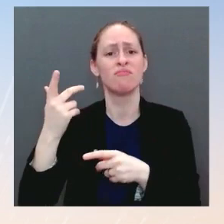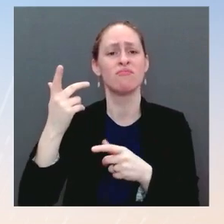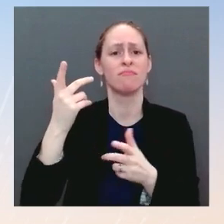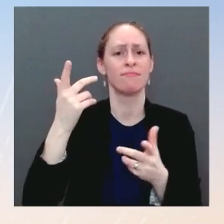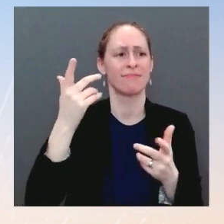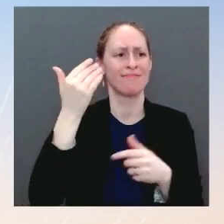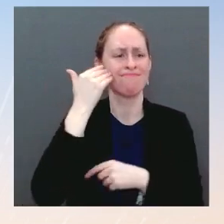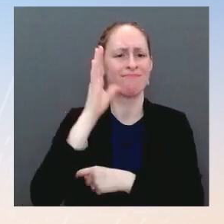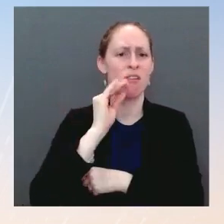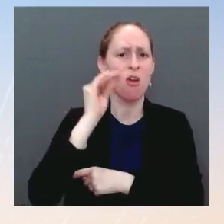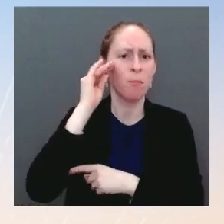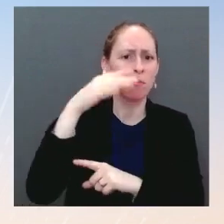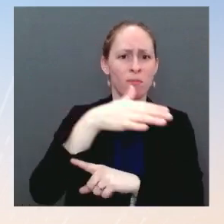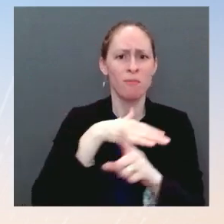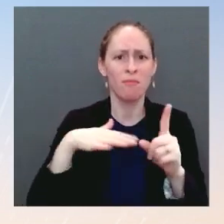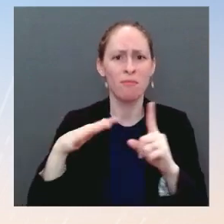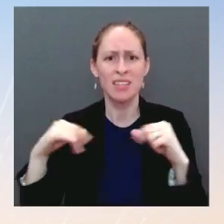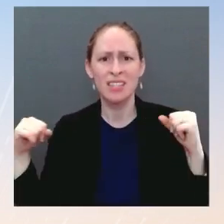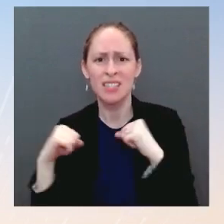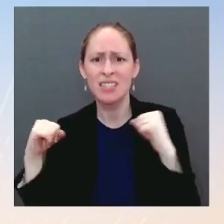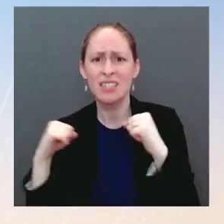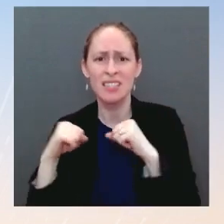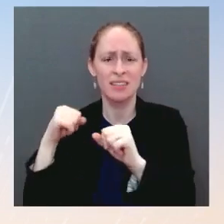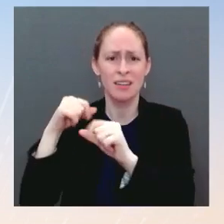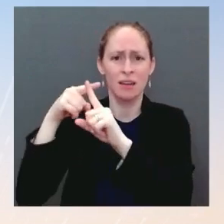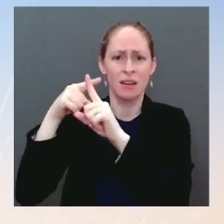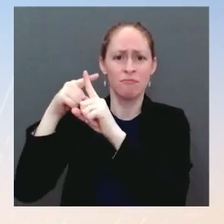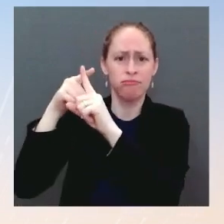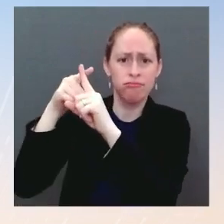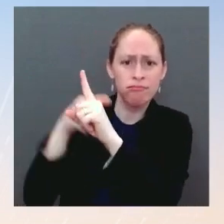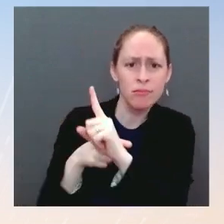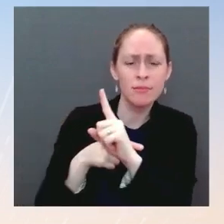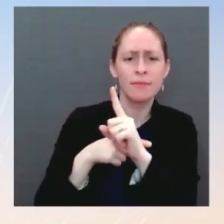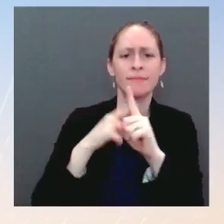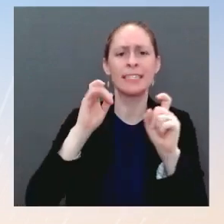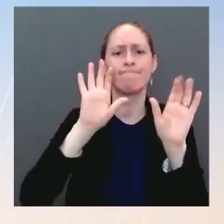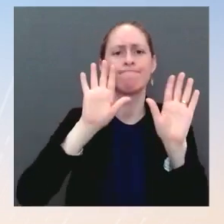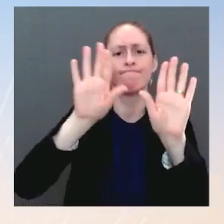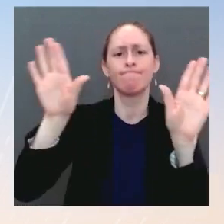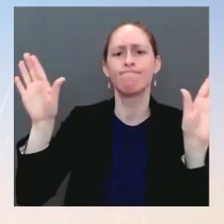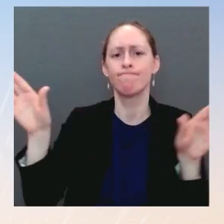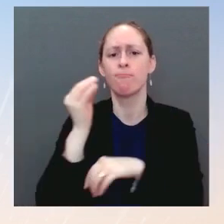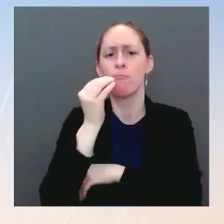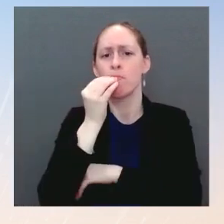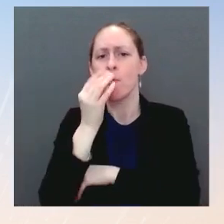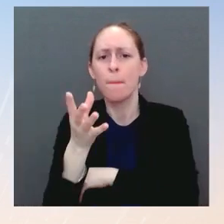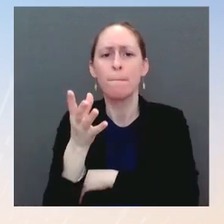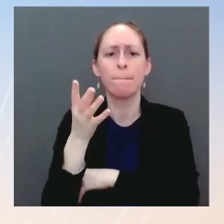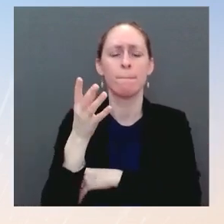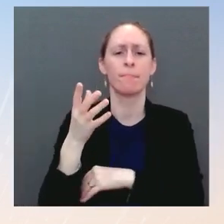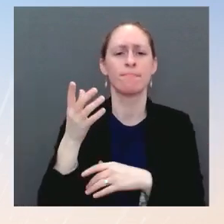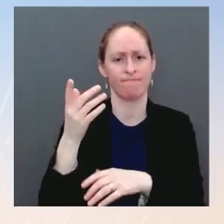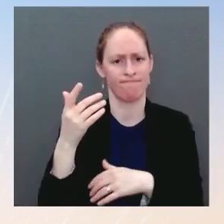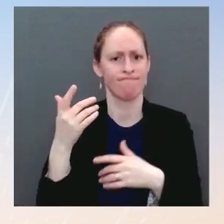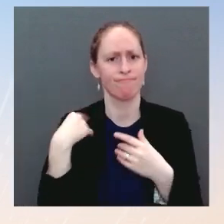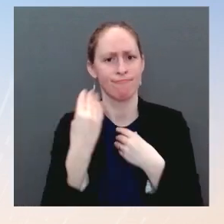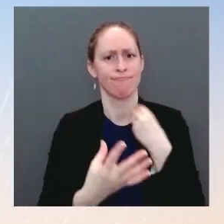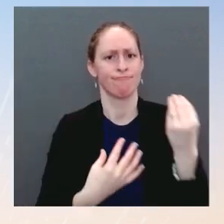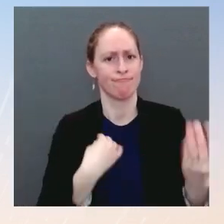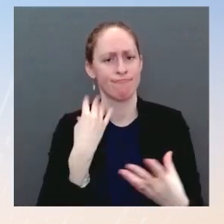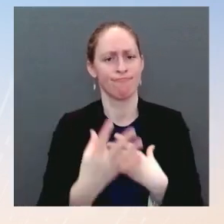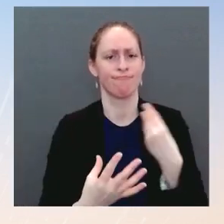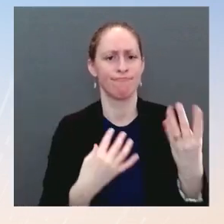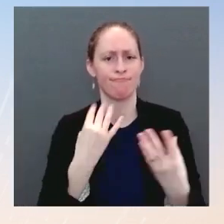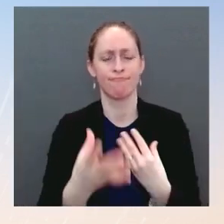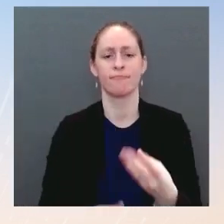continue to do is assess what the needs are and make decisions accordingly. So I can't predict for you what that will look like. Obviously, our preference would be for a